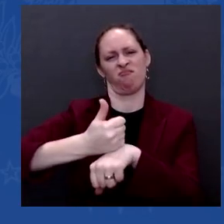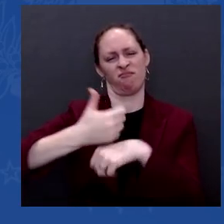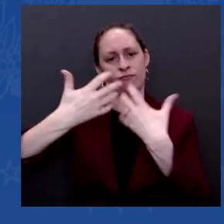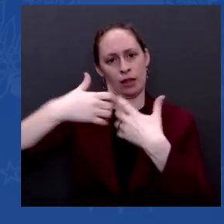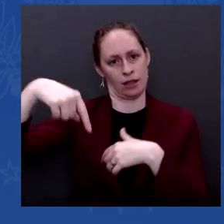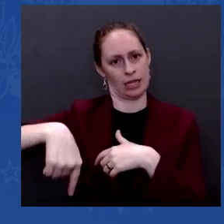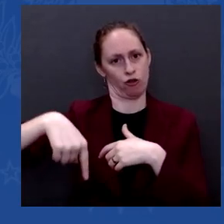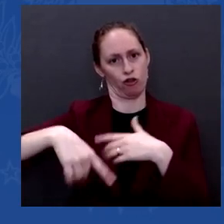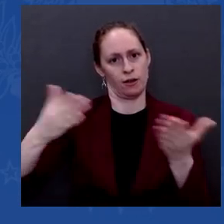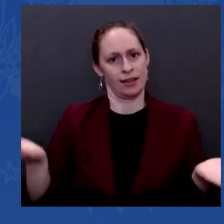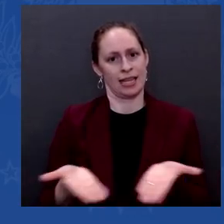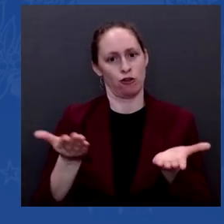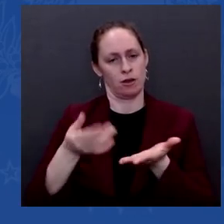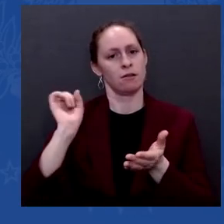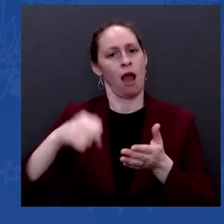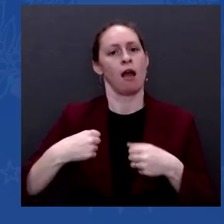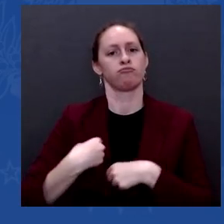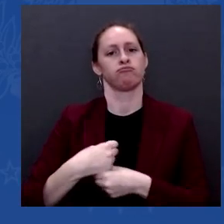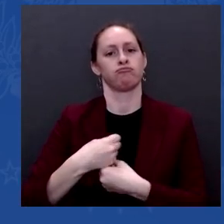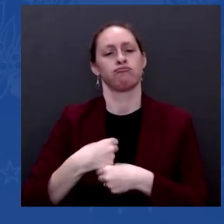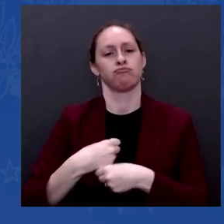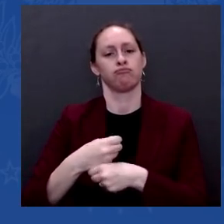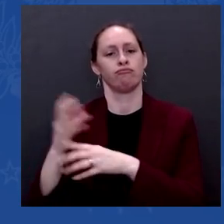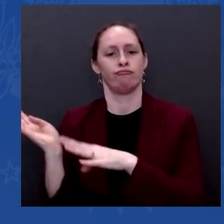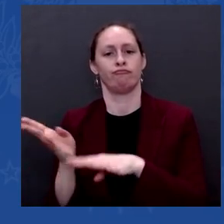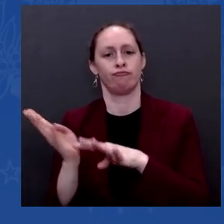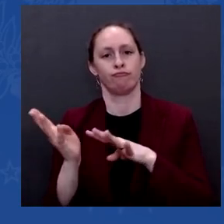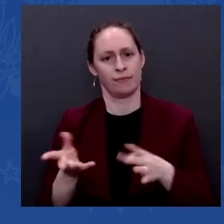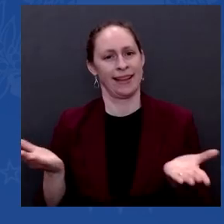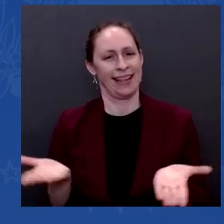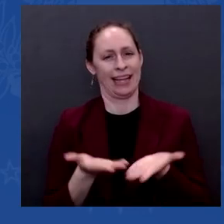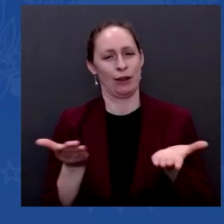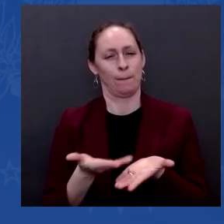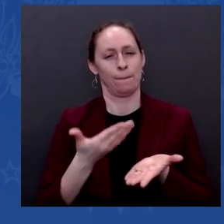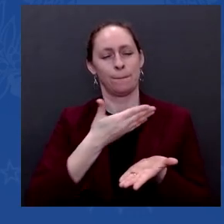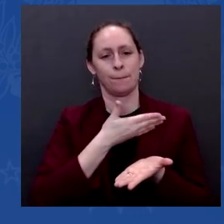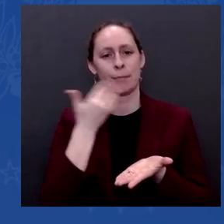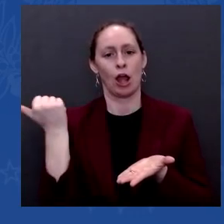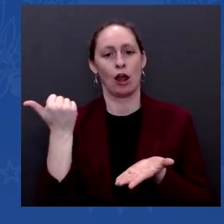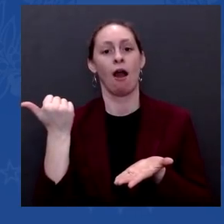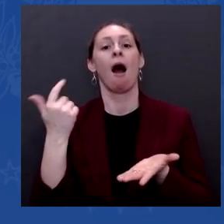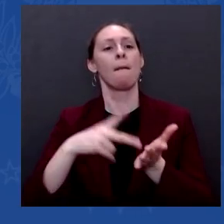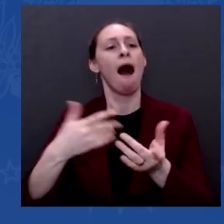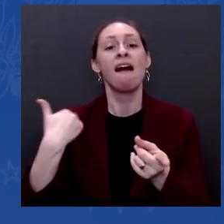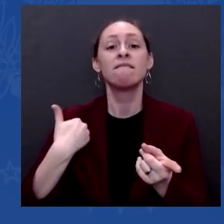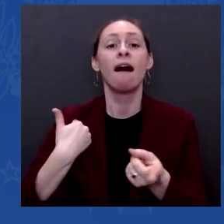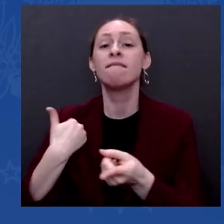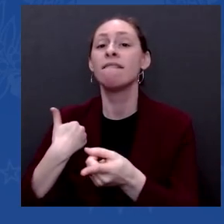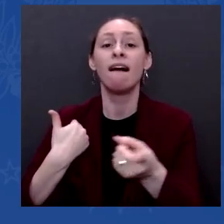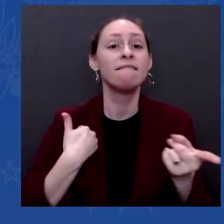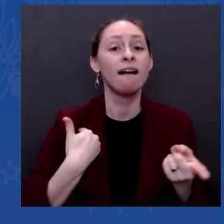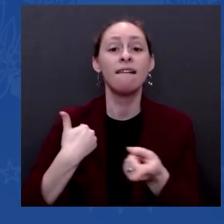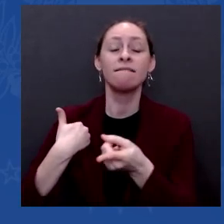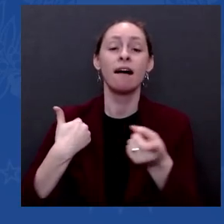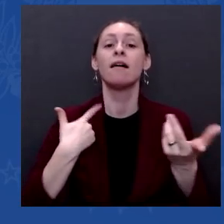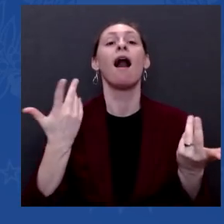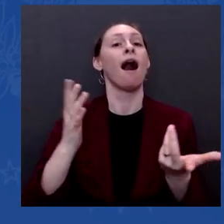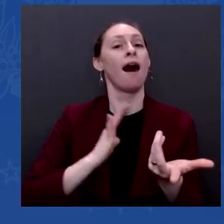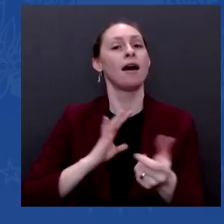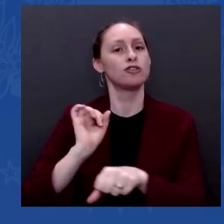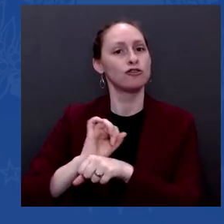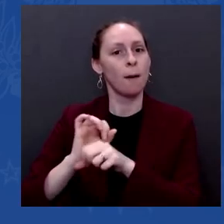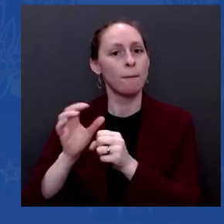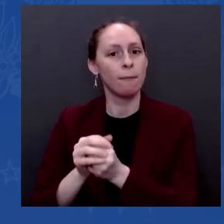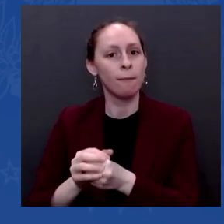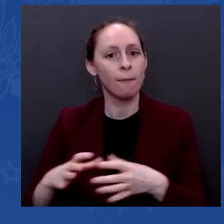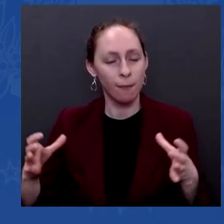money for that in the House of Representatives before the House of Representatives now. But I think there's a way we can move to